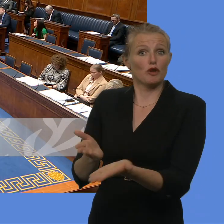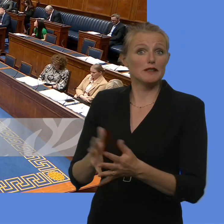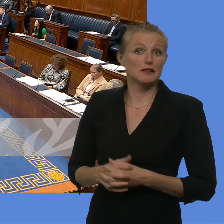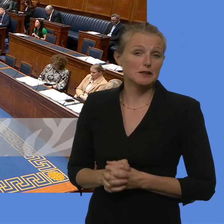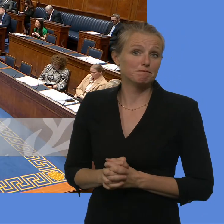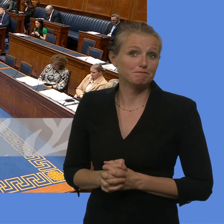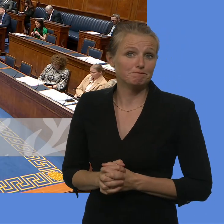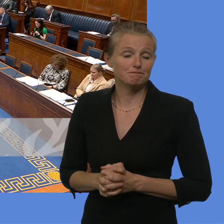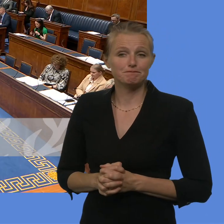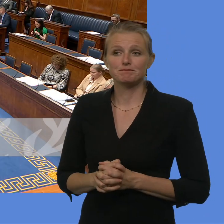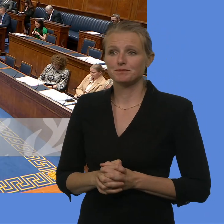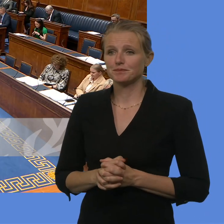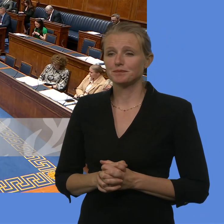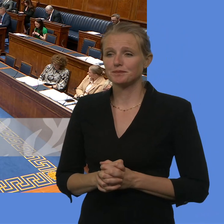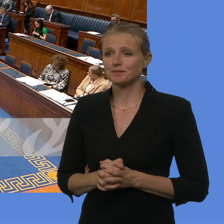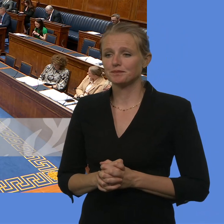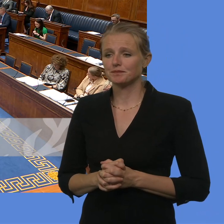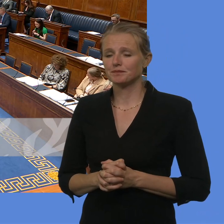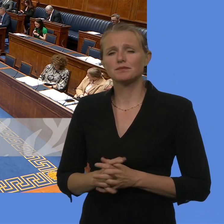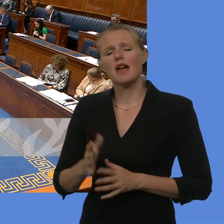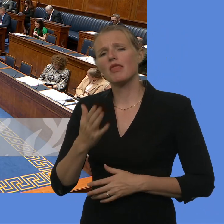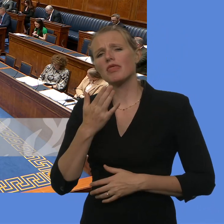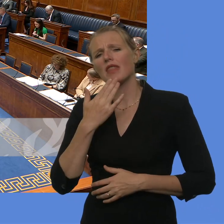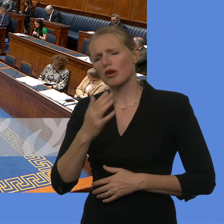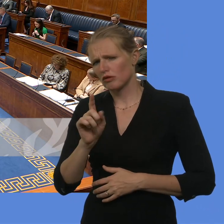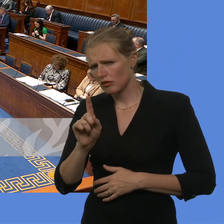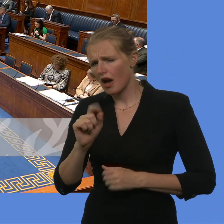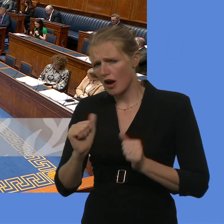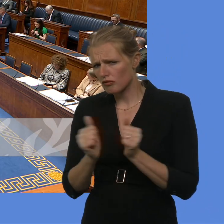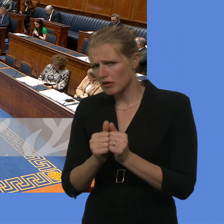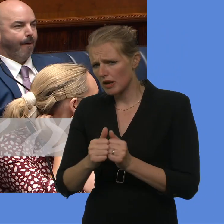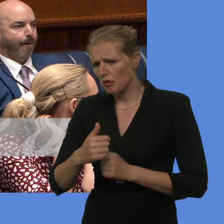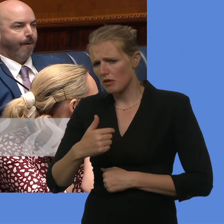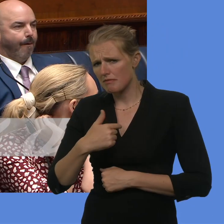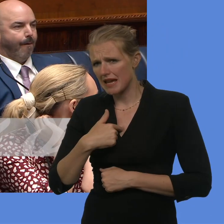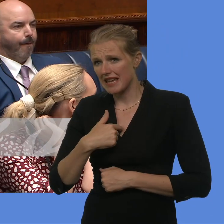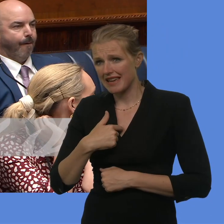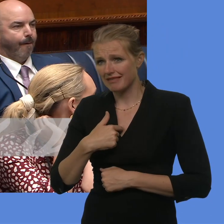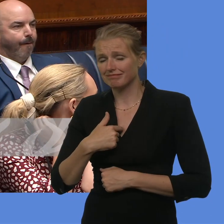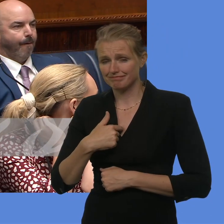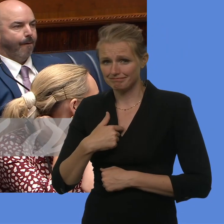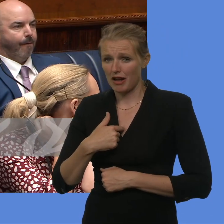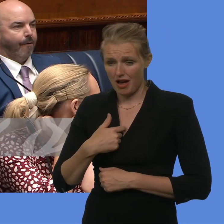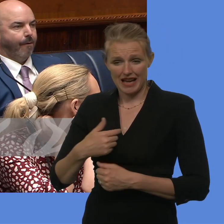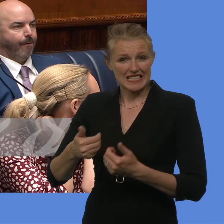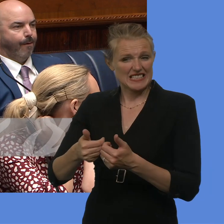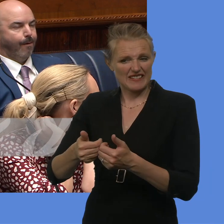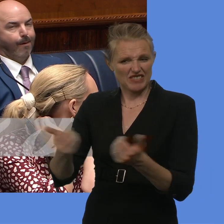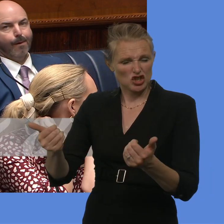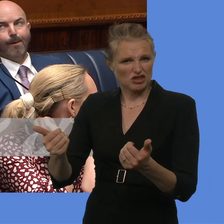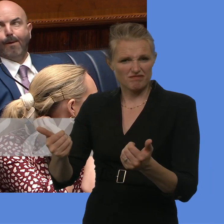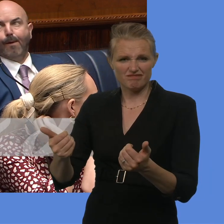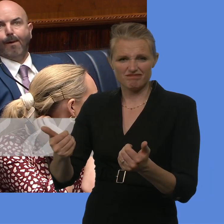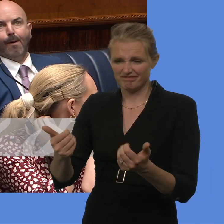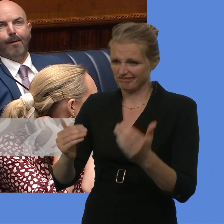Mr. Tennyson. Thank you, Mr. Speaker. Would the Deputy First Minister agree with me that tackling the cost of division in our society and in our services should be a